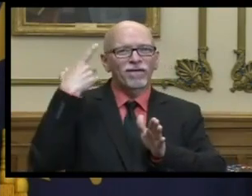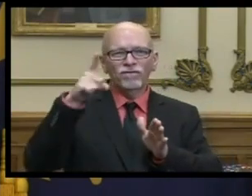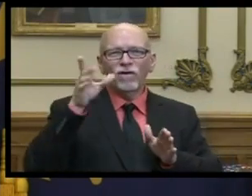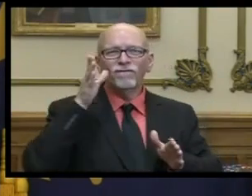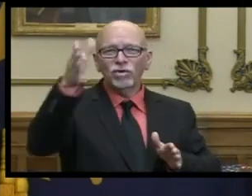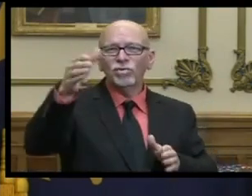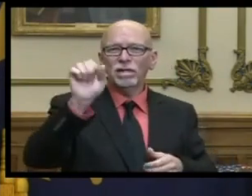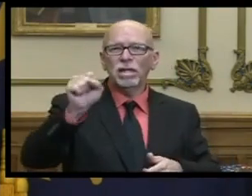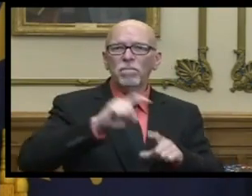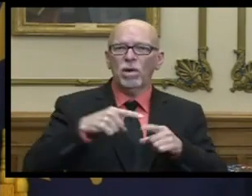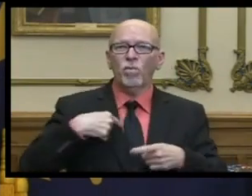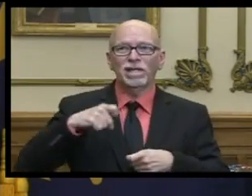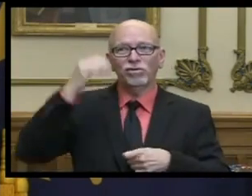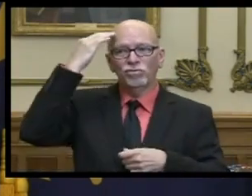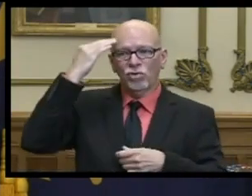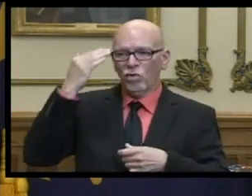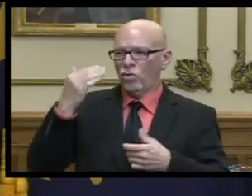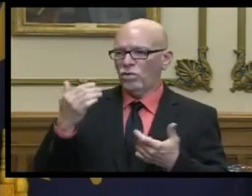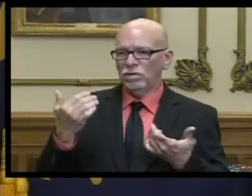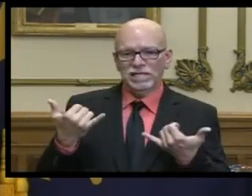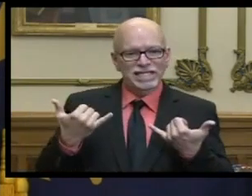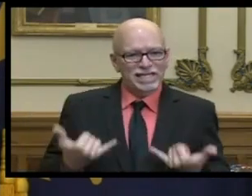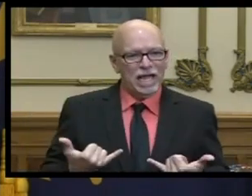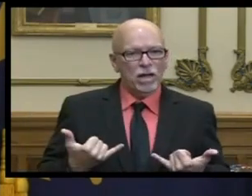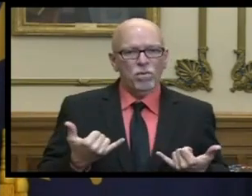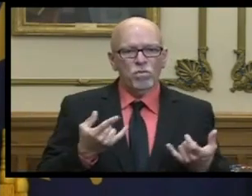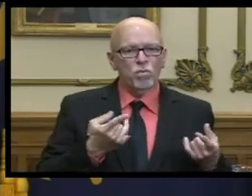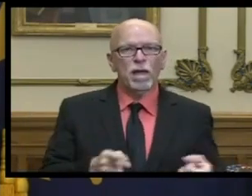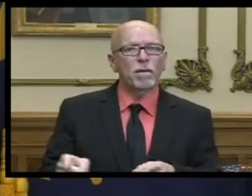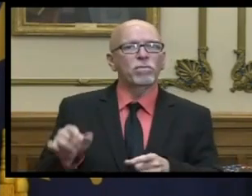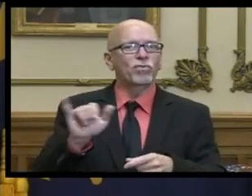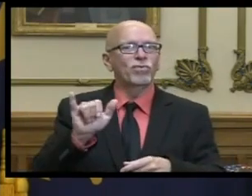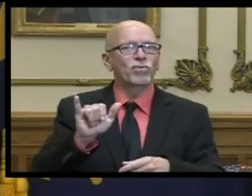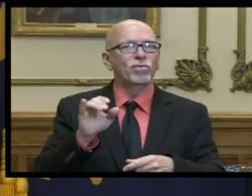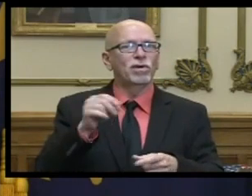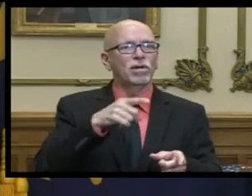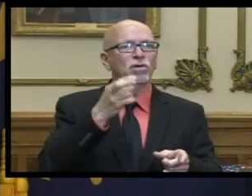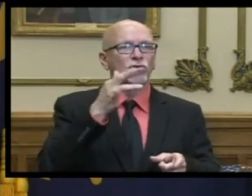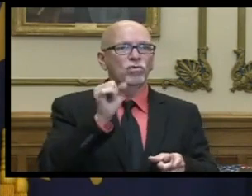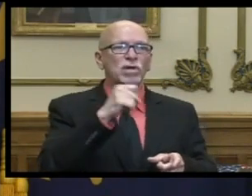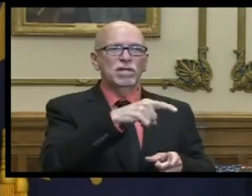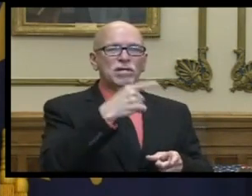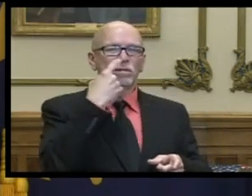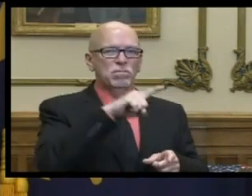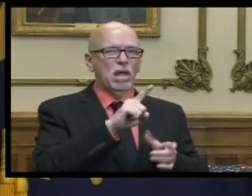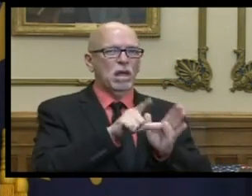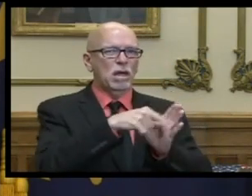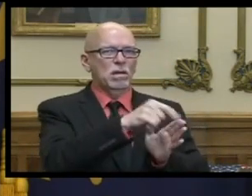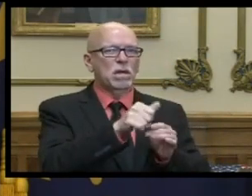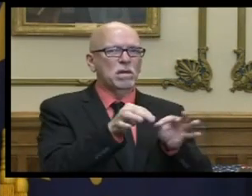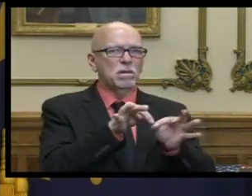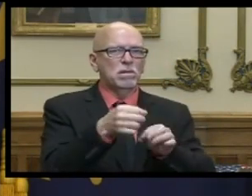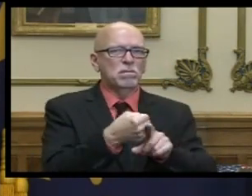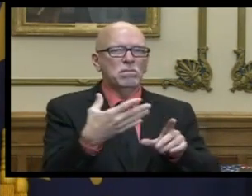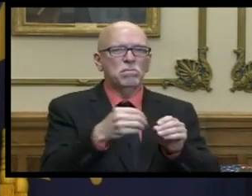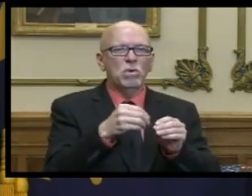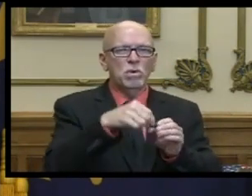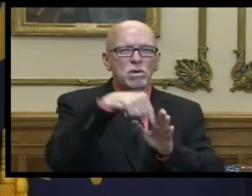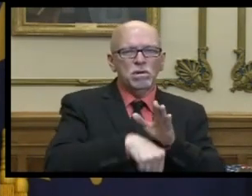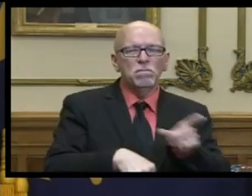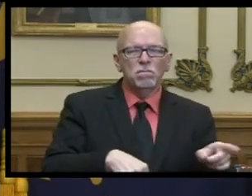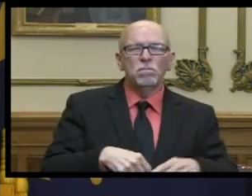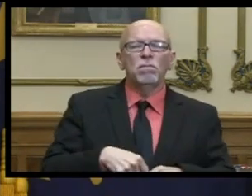we need to know what's going on right now and i hope this uh announcement chris you please do elaborate on this get more into the weeds